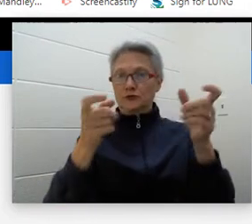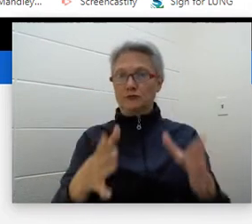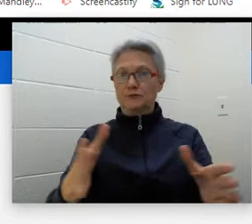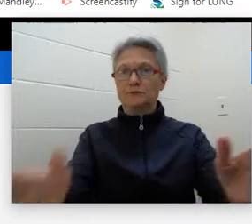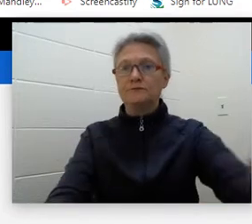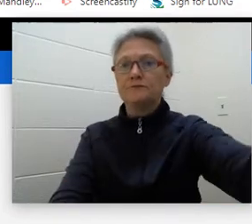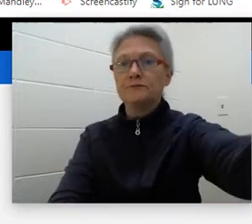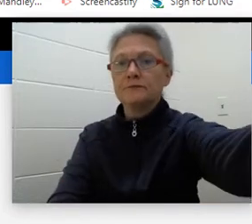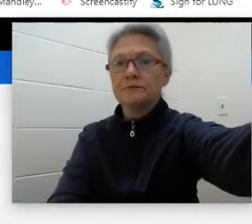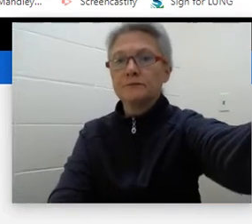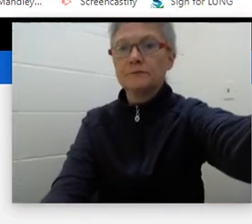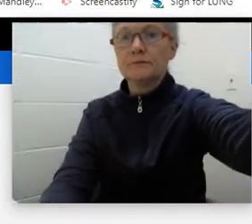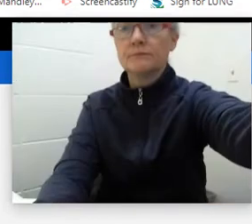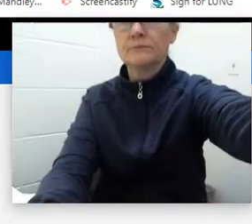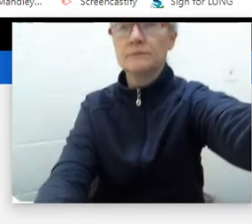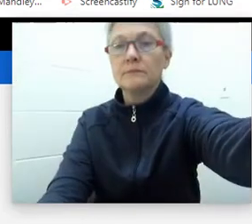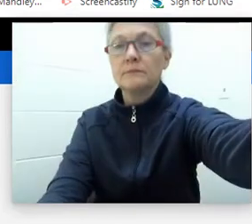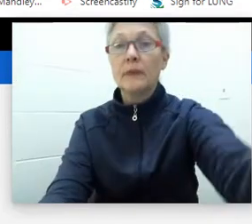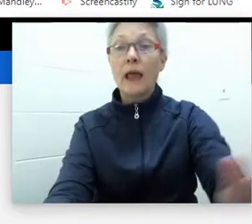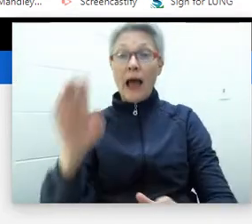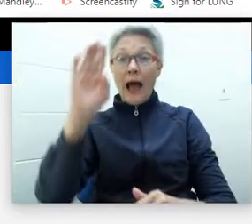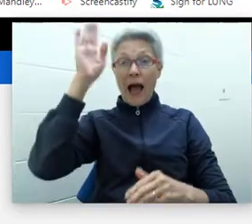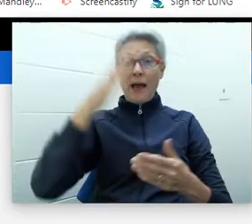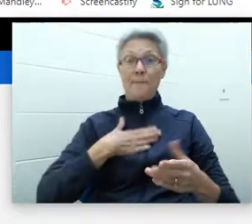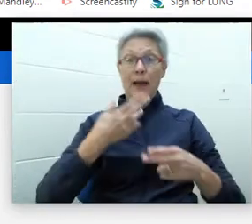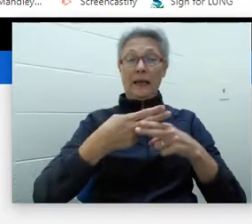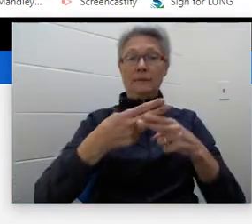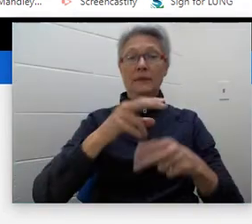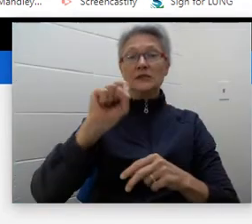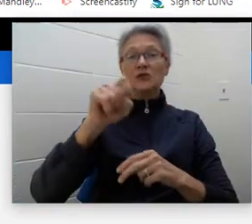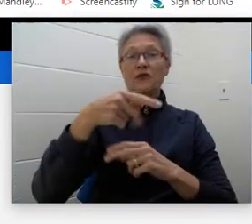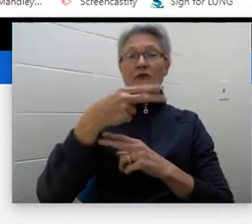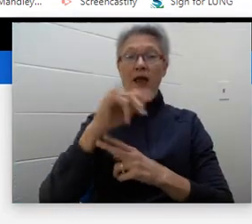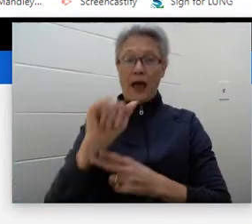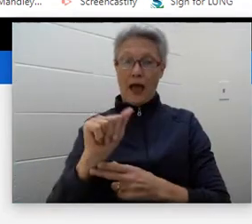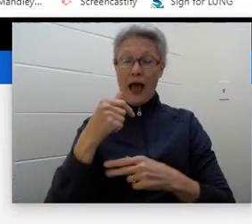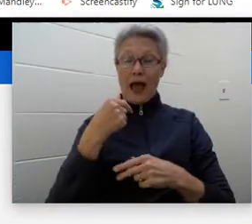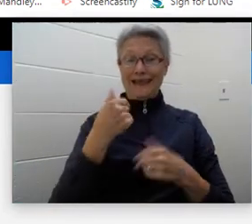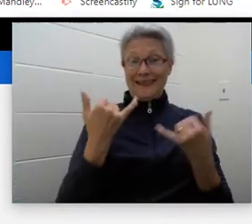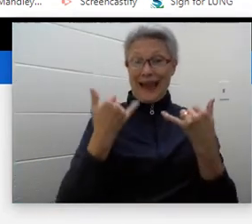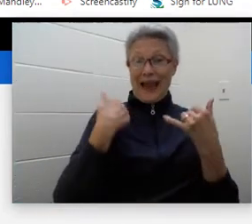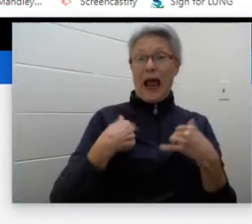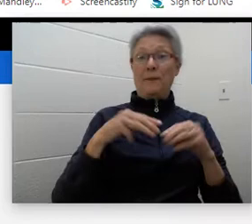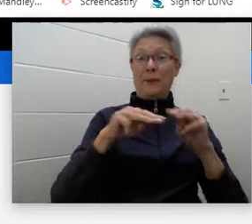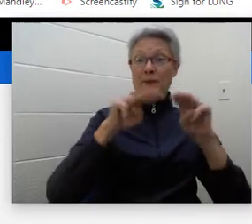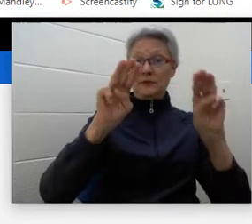Hi, I'm Sophia, and today I'm at the Museum of American Finance, and I'm getting a tour.